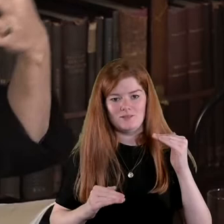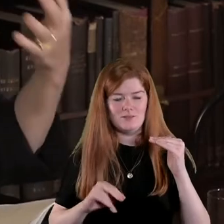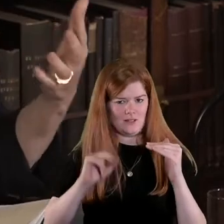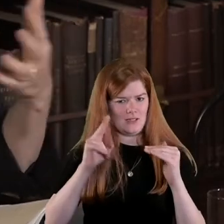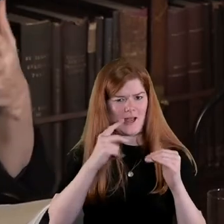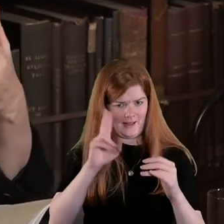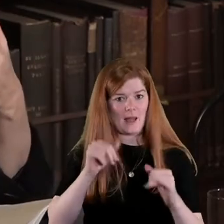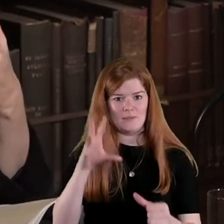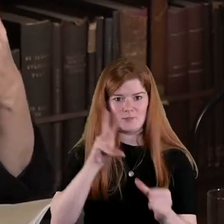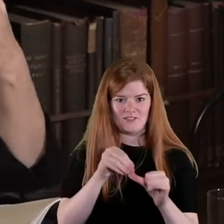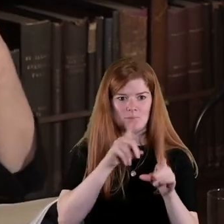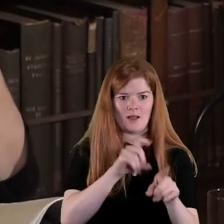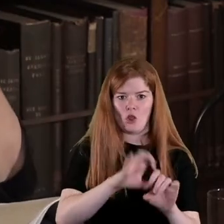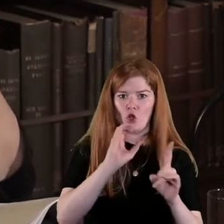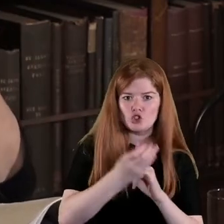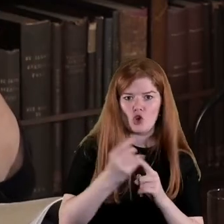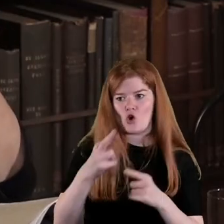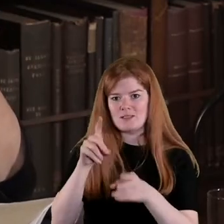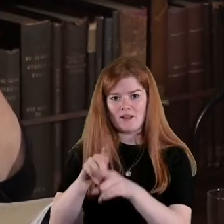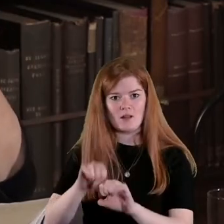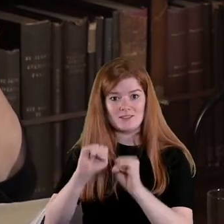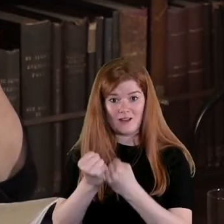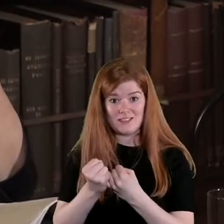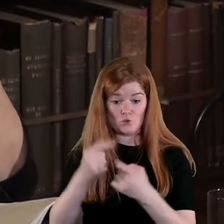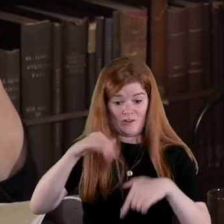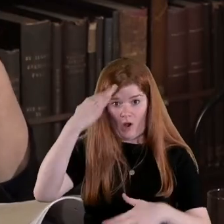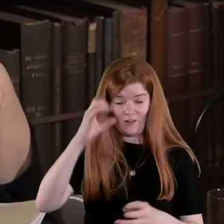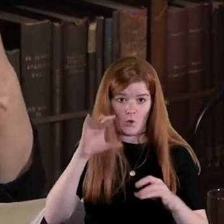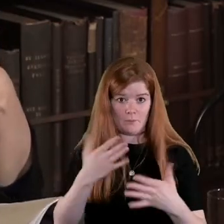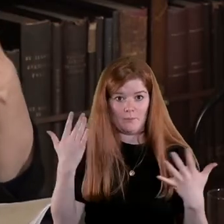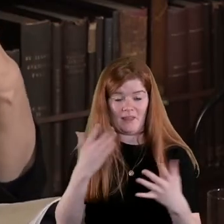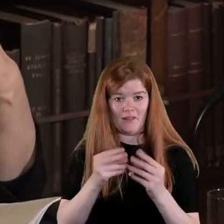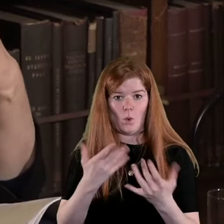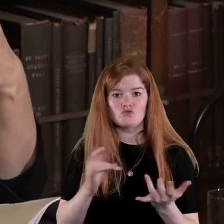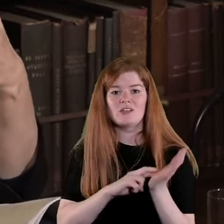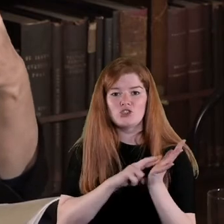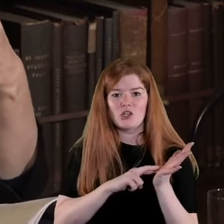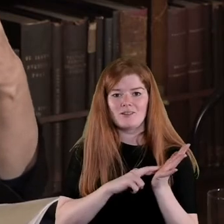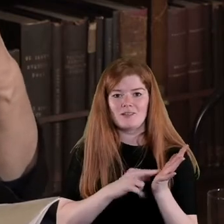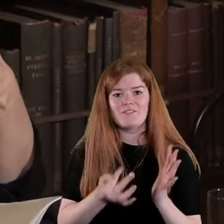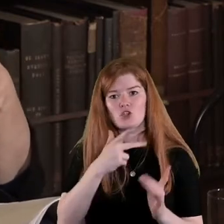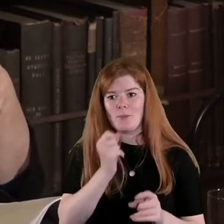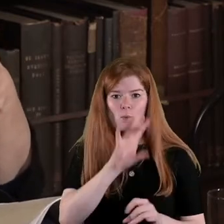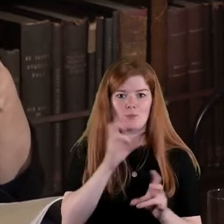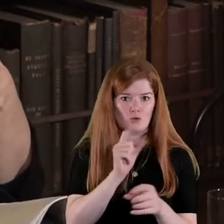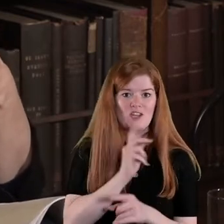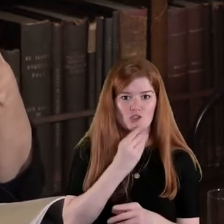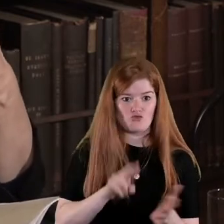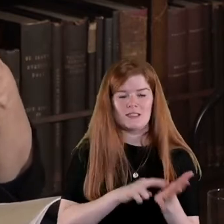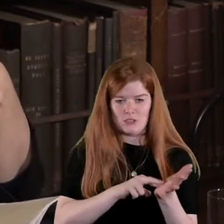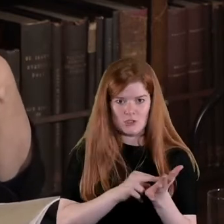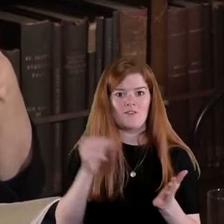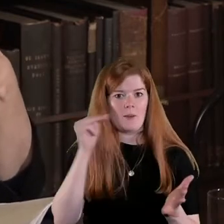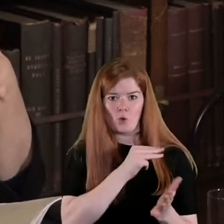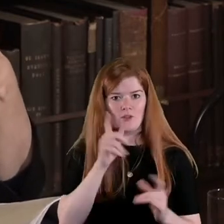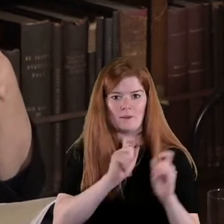a culture or society in Ireland religion plays a big part when we look at questions around gender when